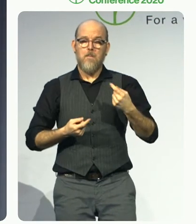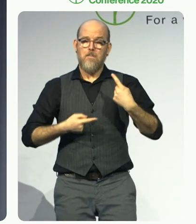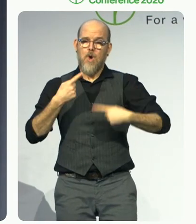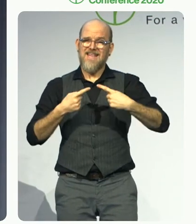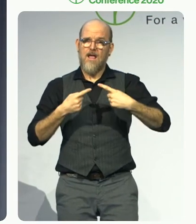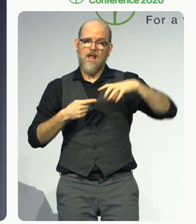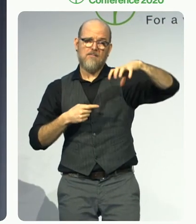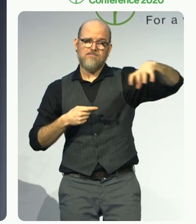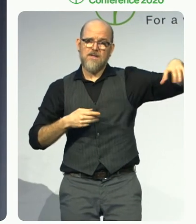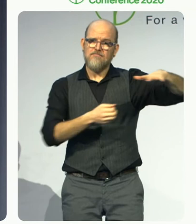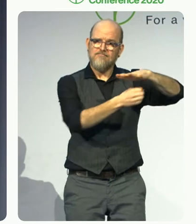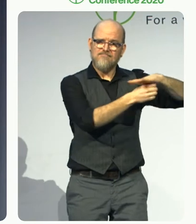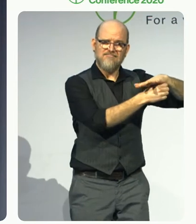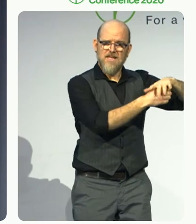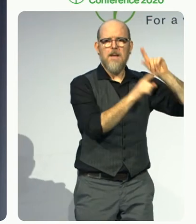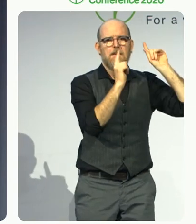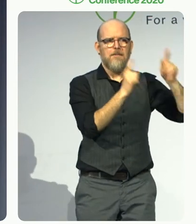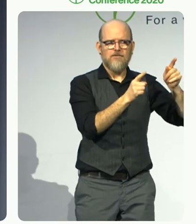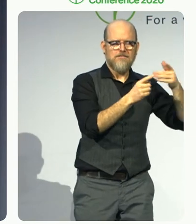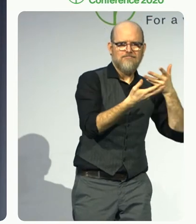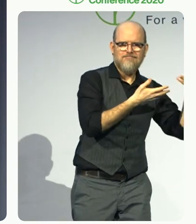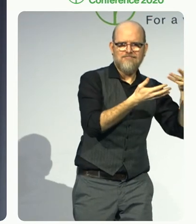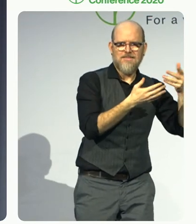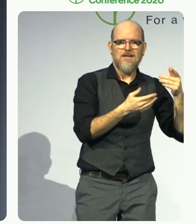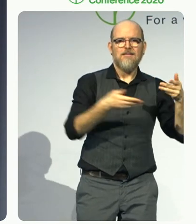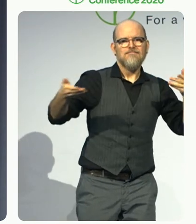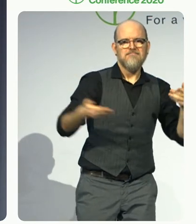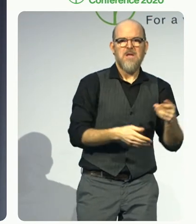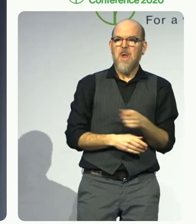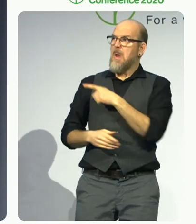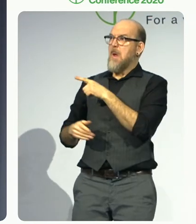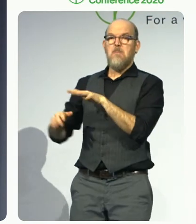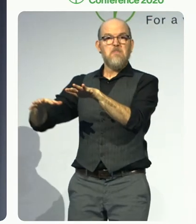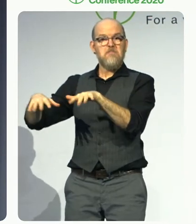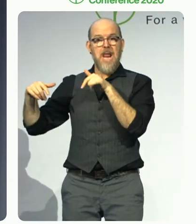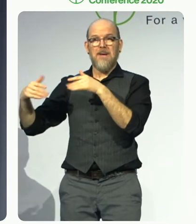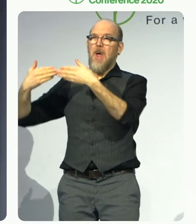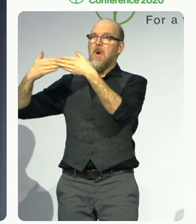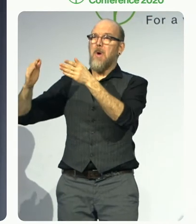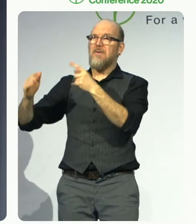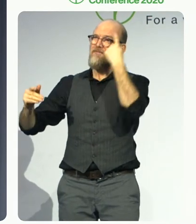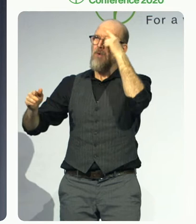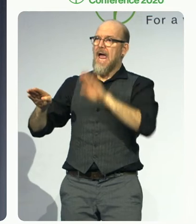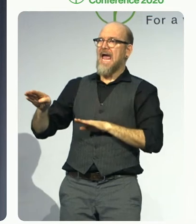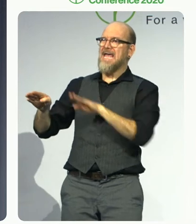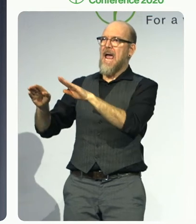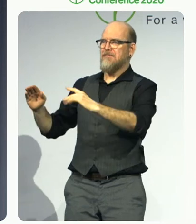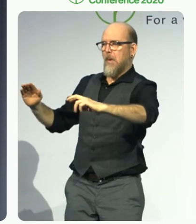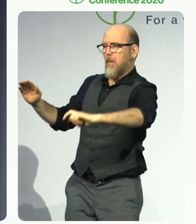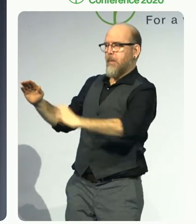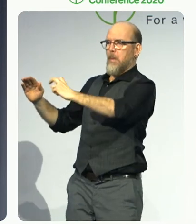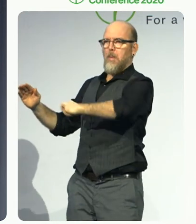much more than just removing the physical barriers to the building. We